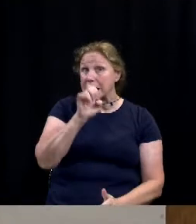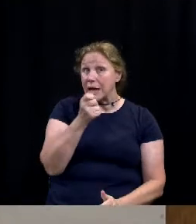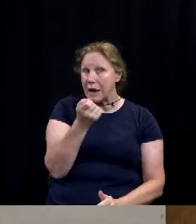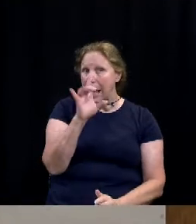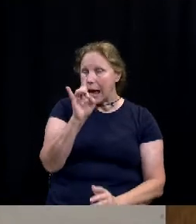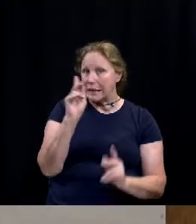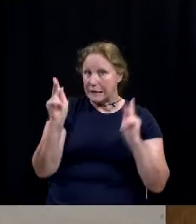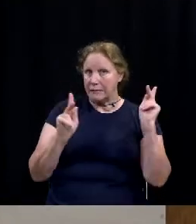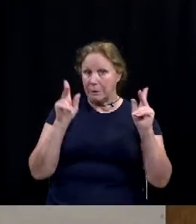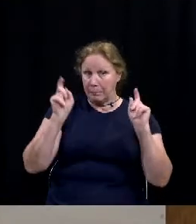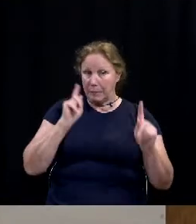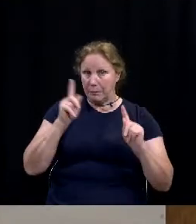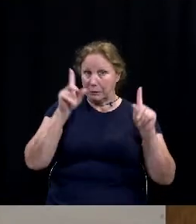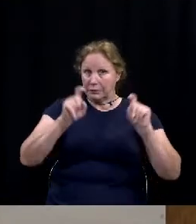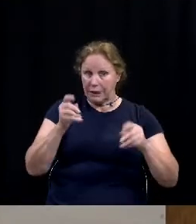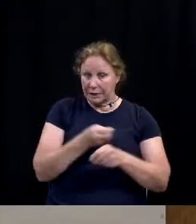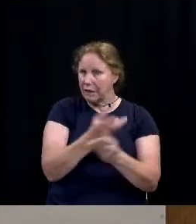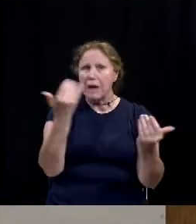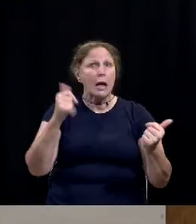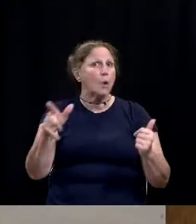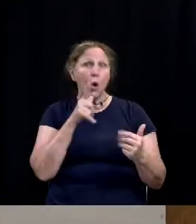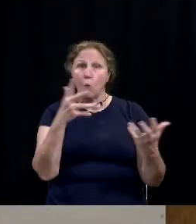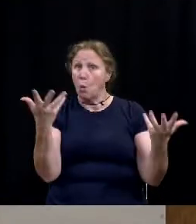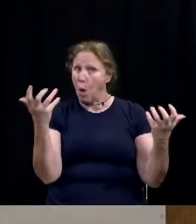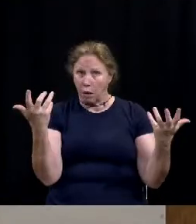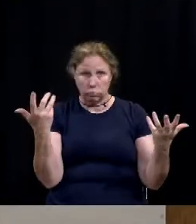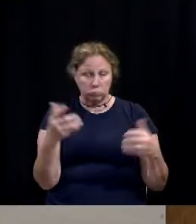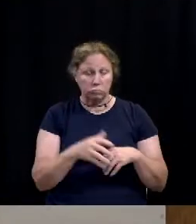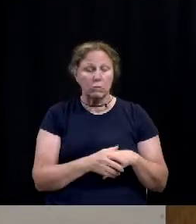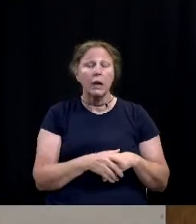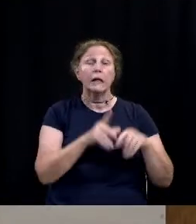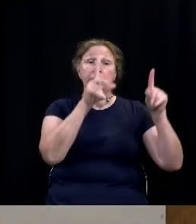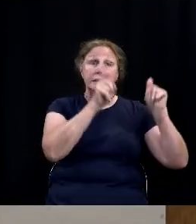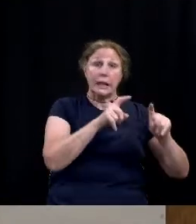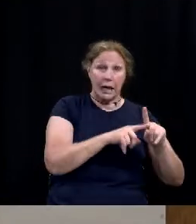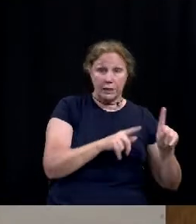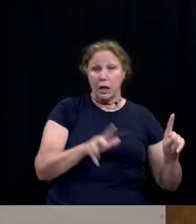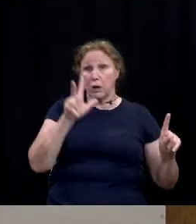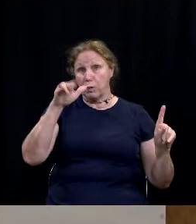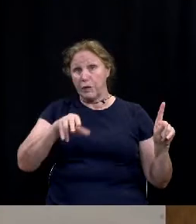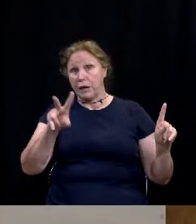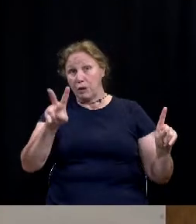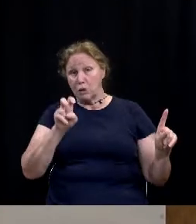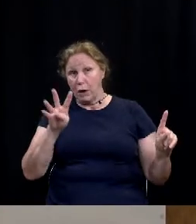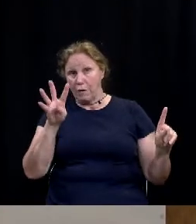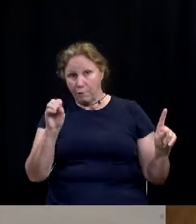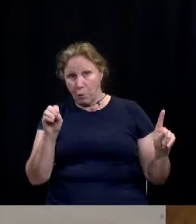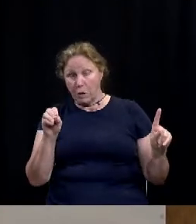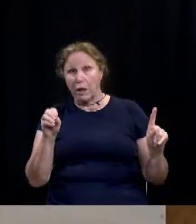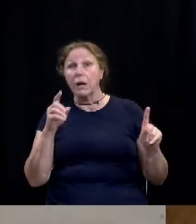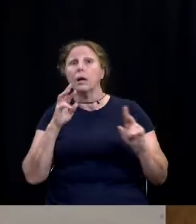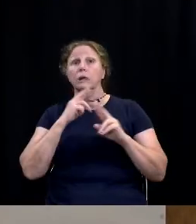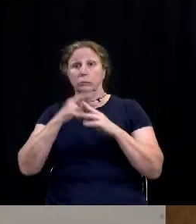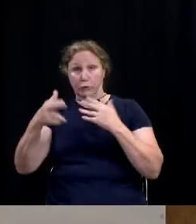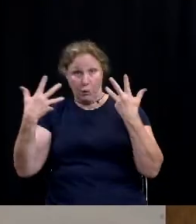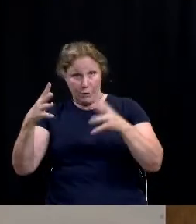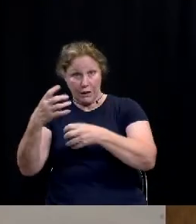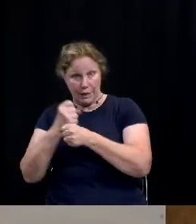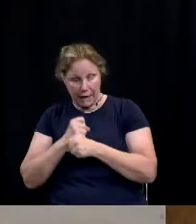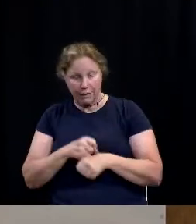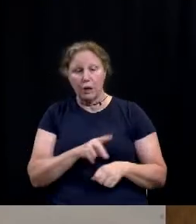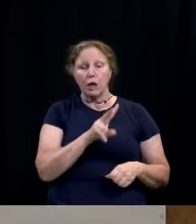of the available tests have been given to anyone who wants them. Of those tests, 3,240 results have been received, with